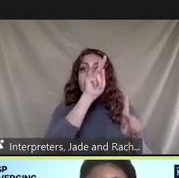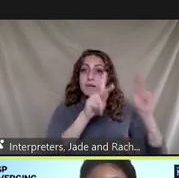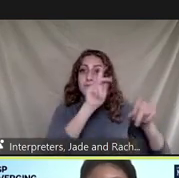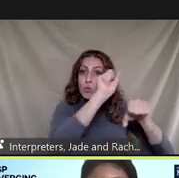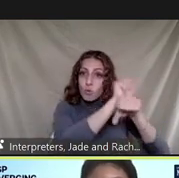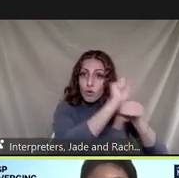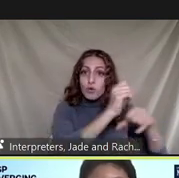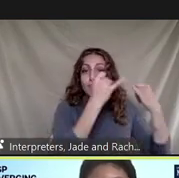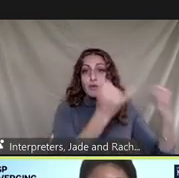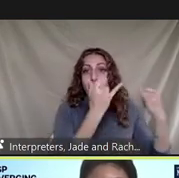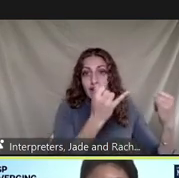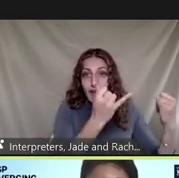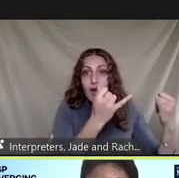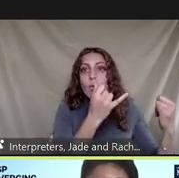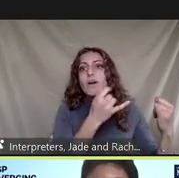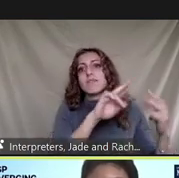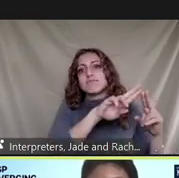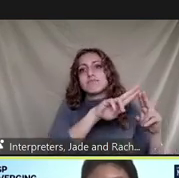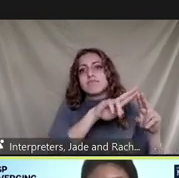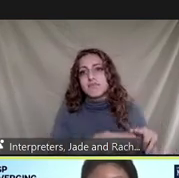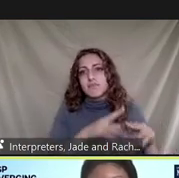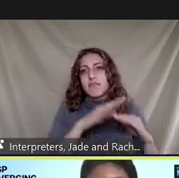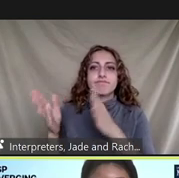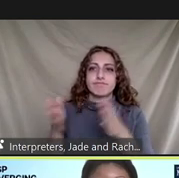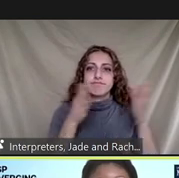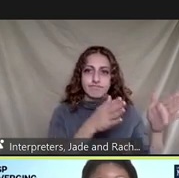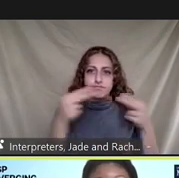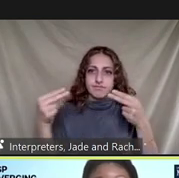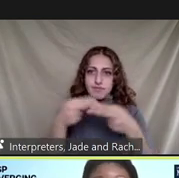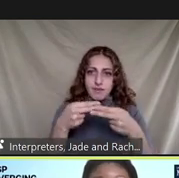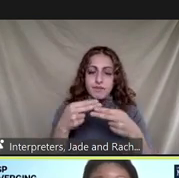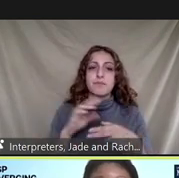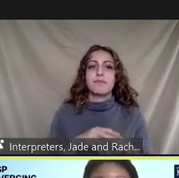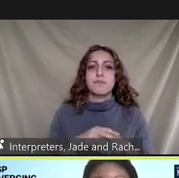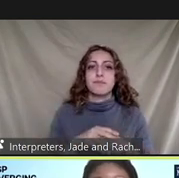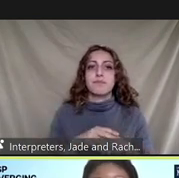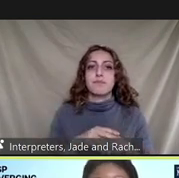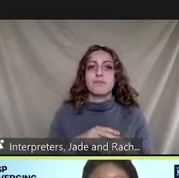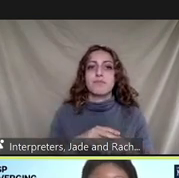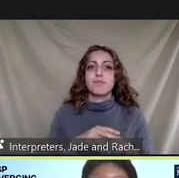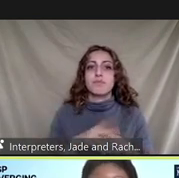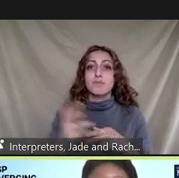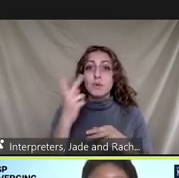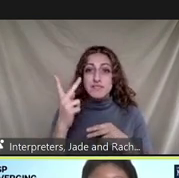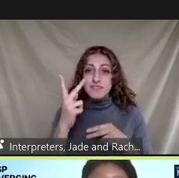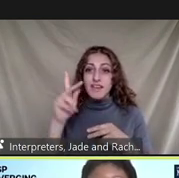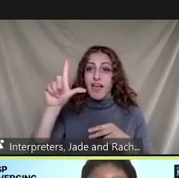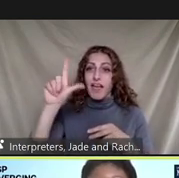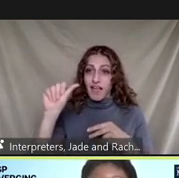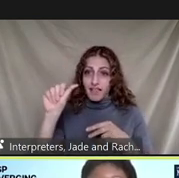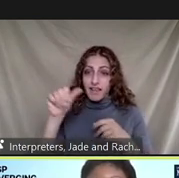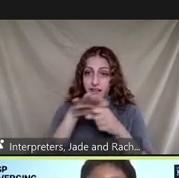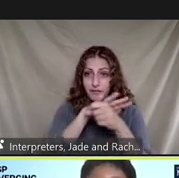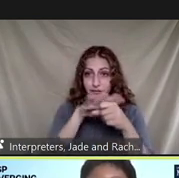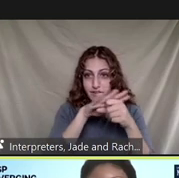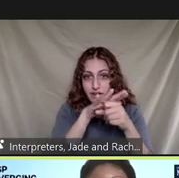inland counties next slide please so the los angeles basin has